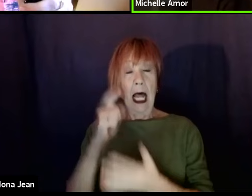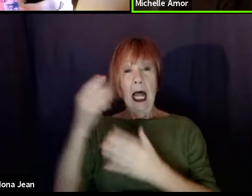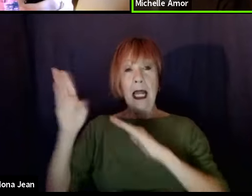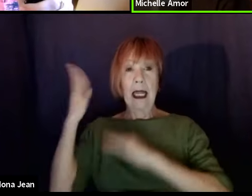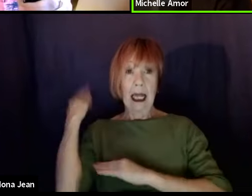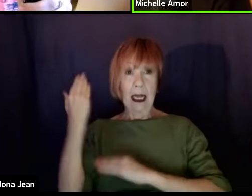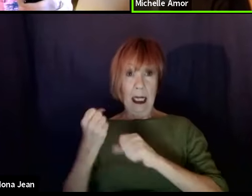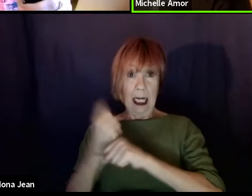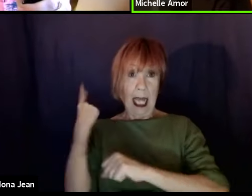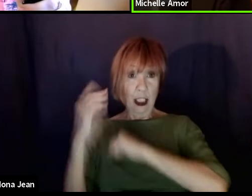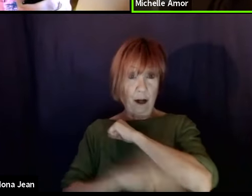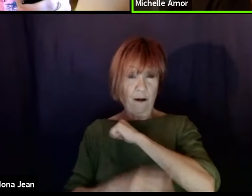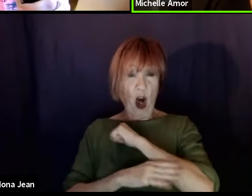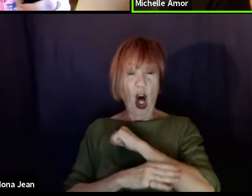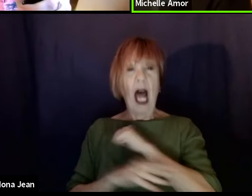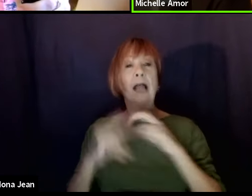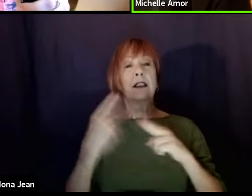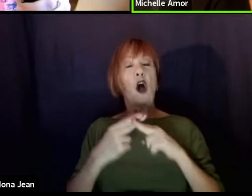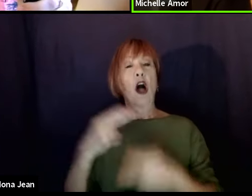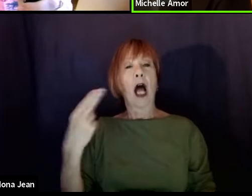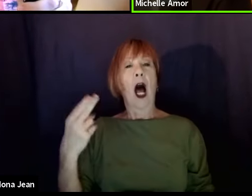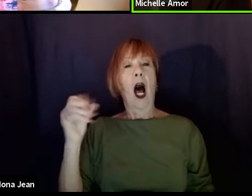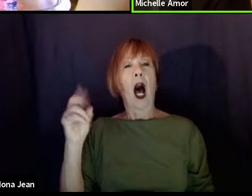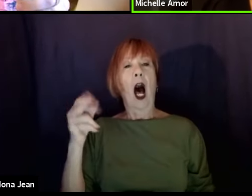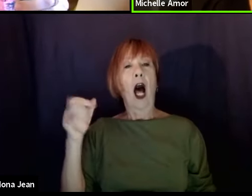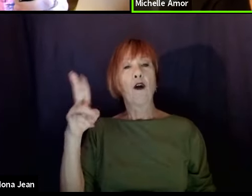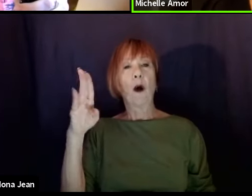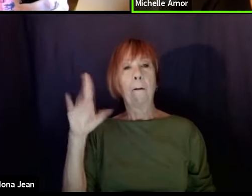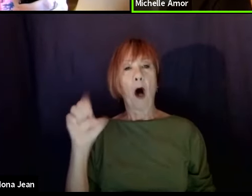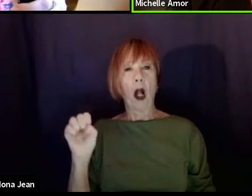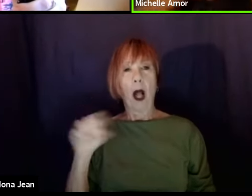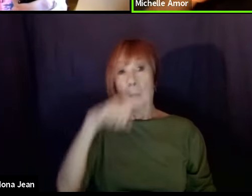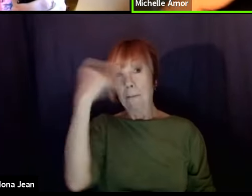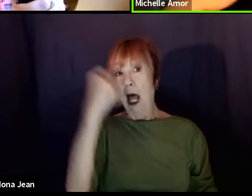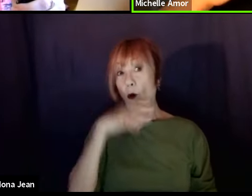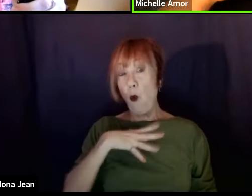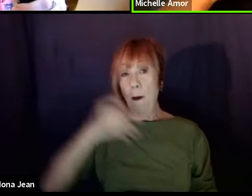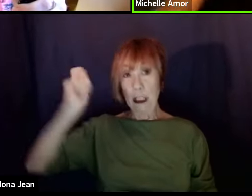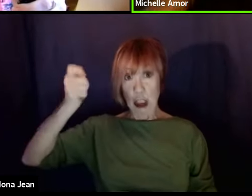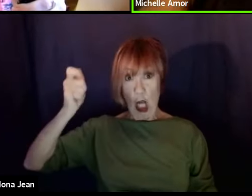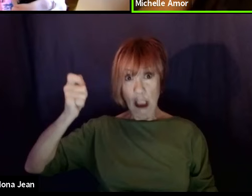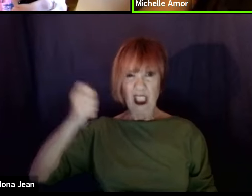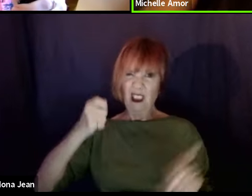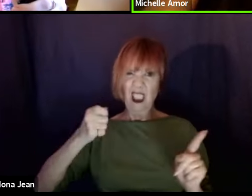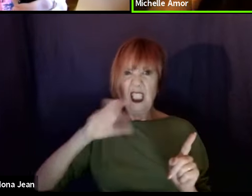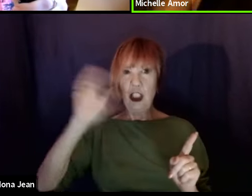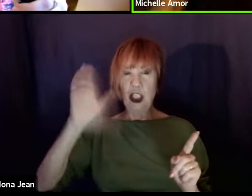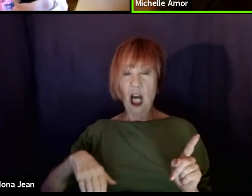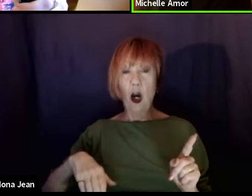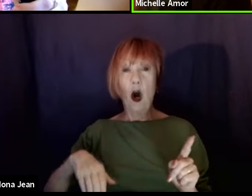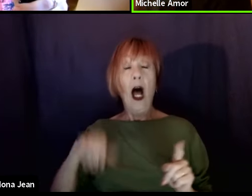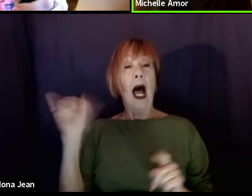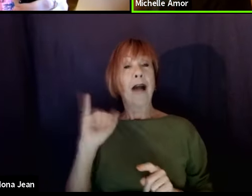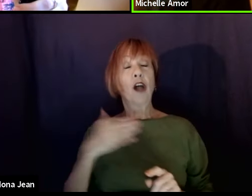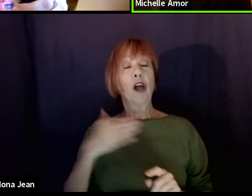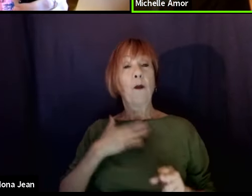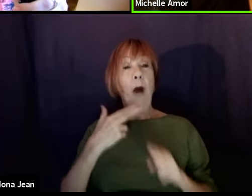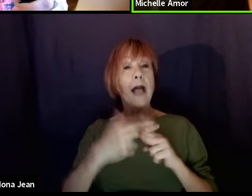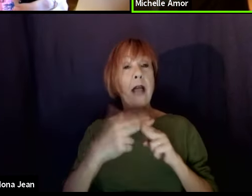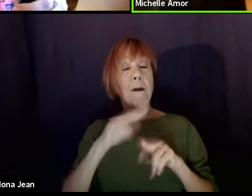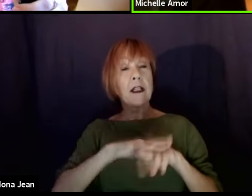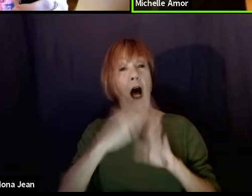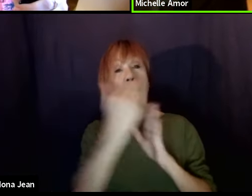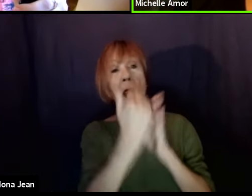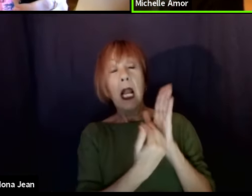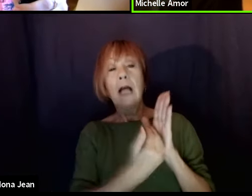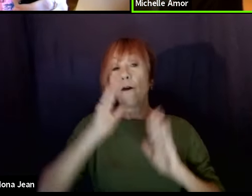a Black woman judge in Chicago. And I was also listed as one of the top educators